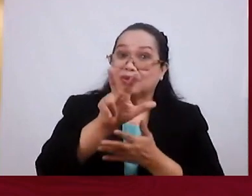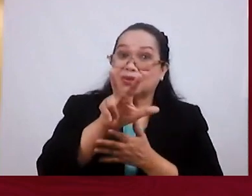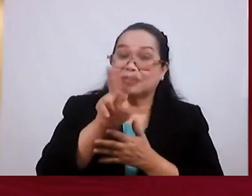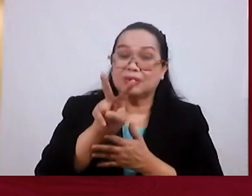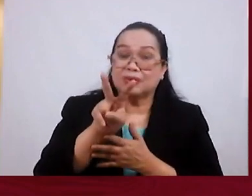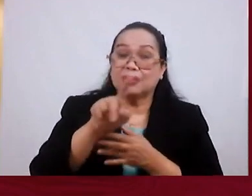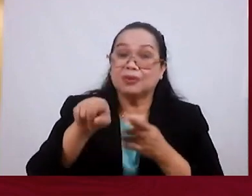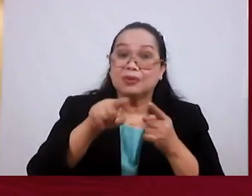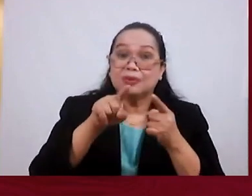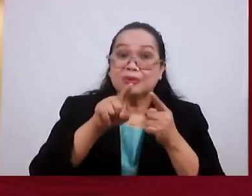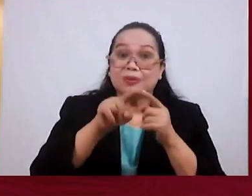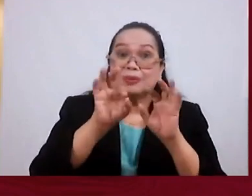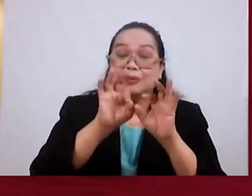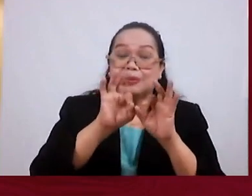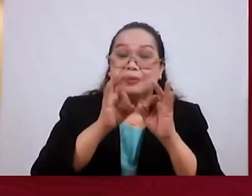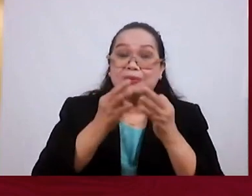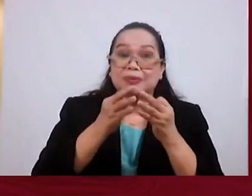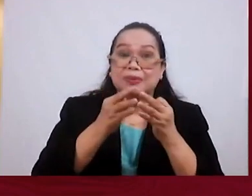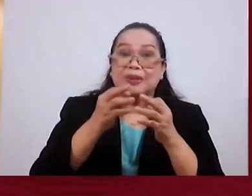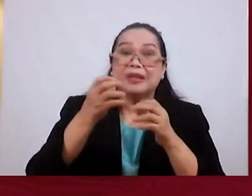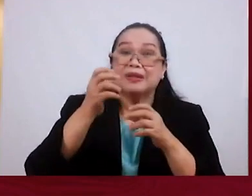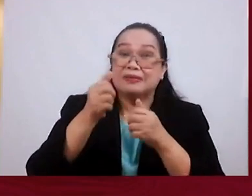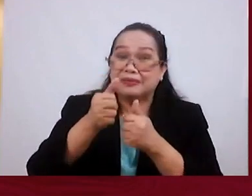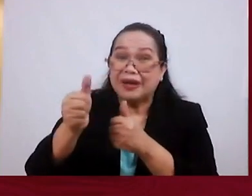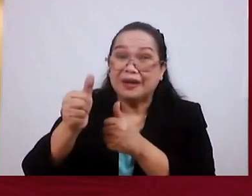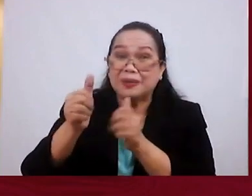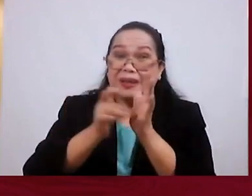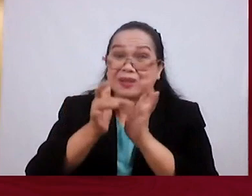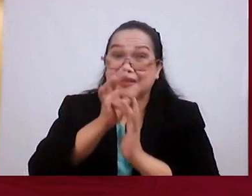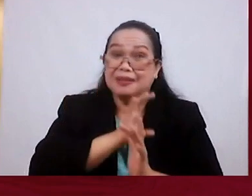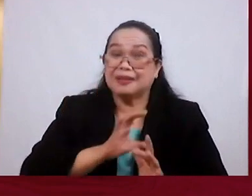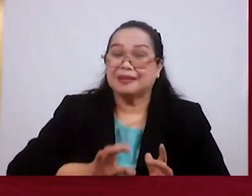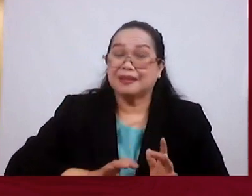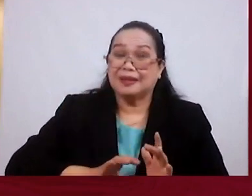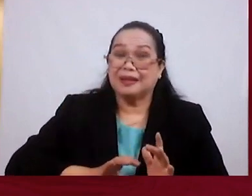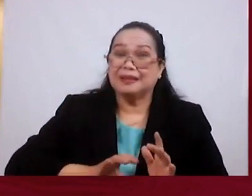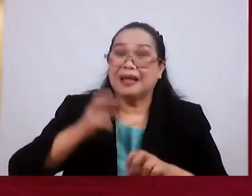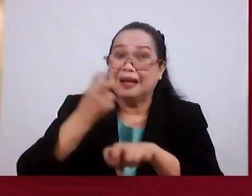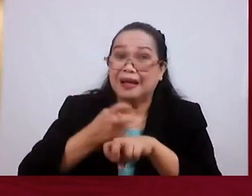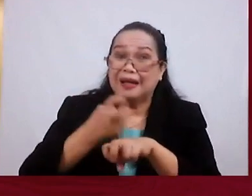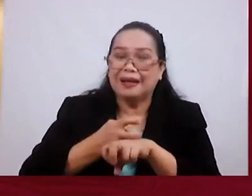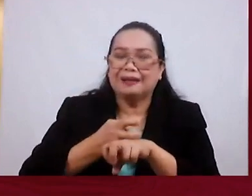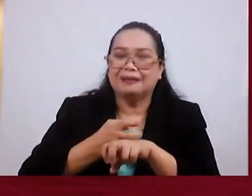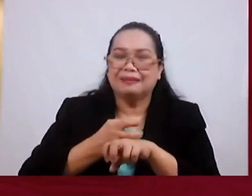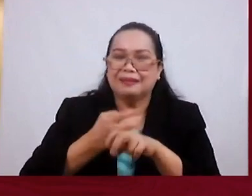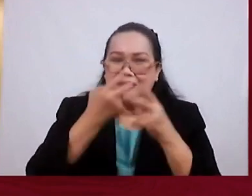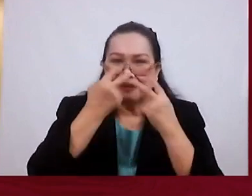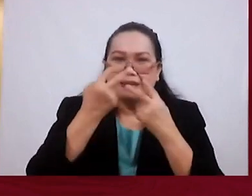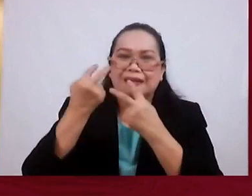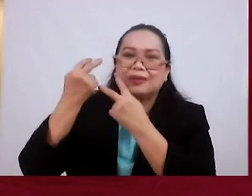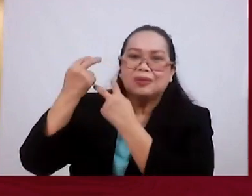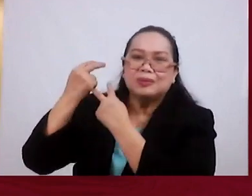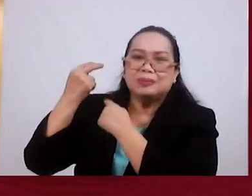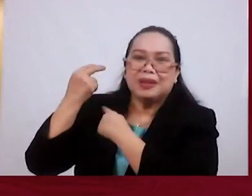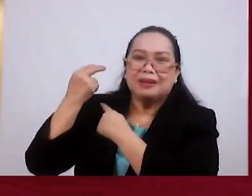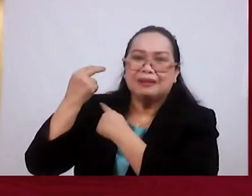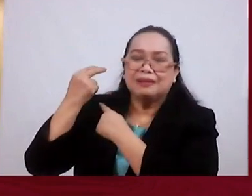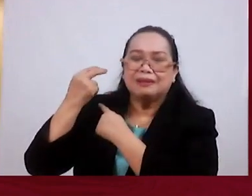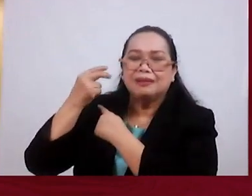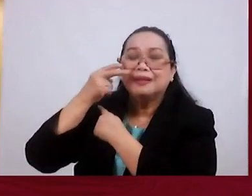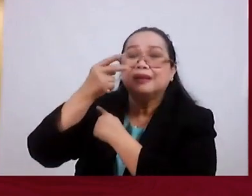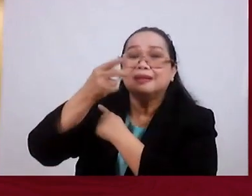When Following Christ Seems Too hard Look Back And see How far You've Come